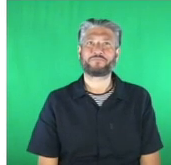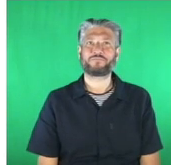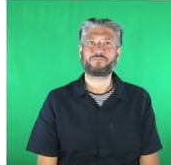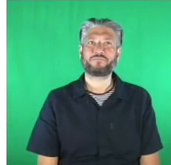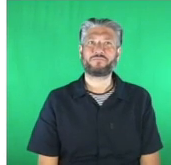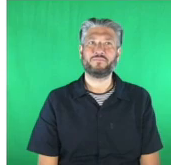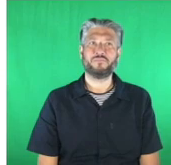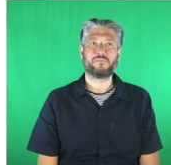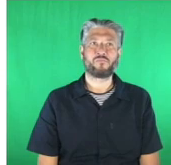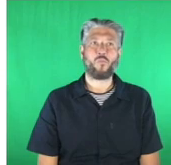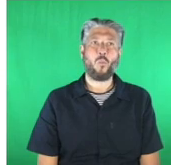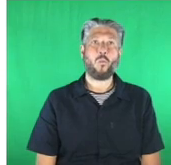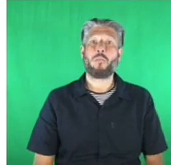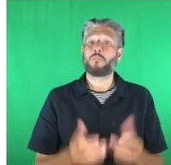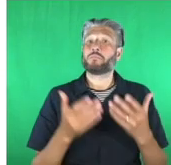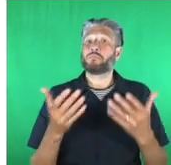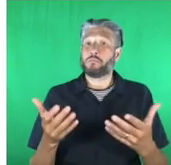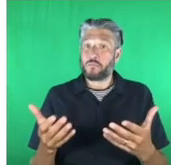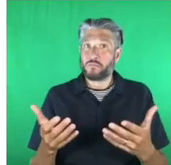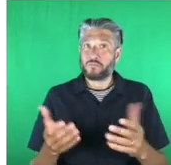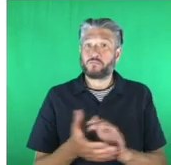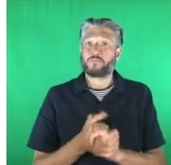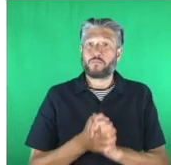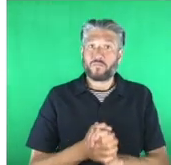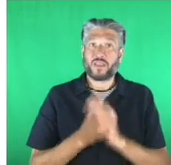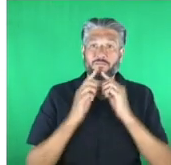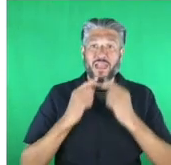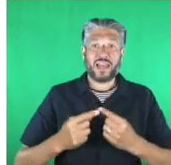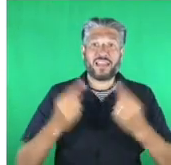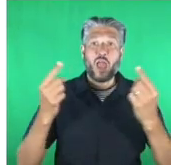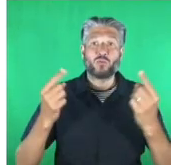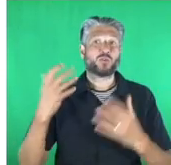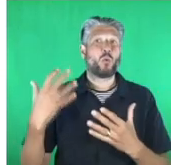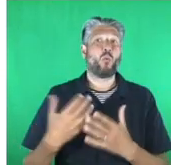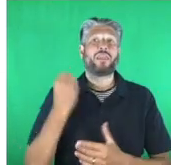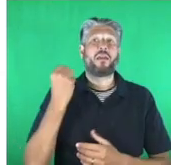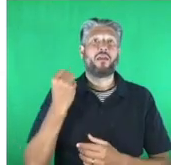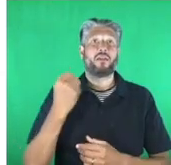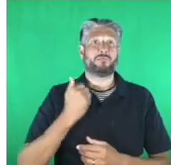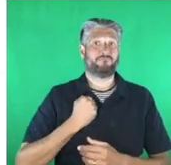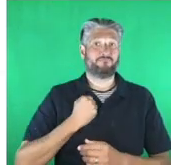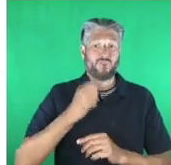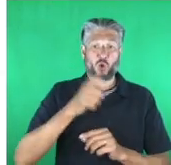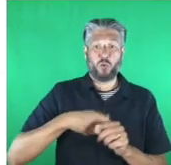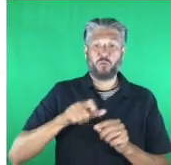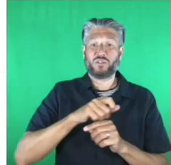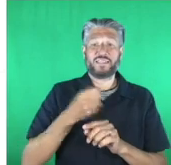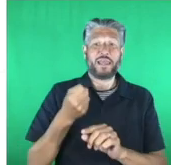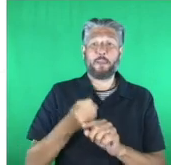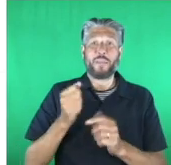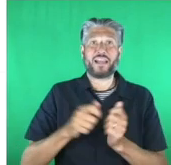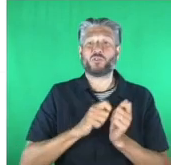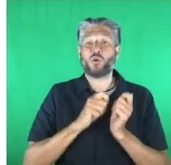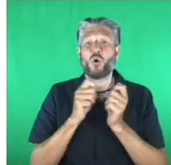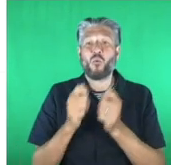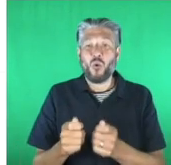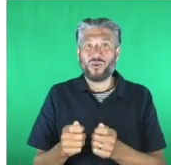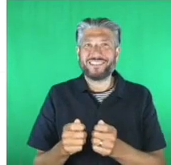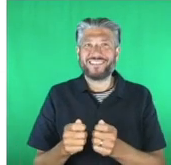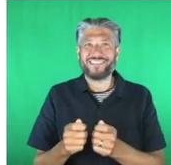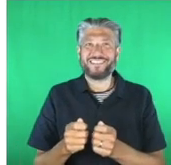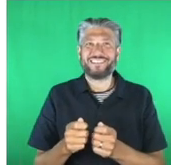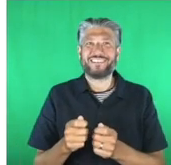now without further ado to announce the winner of the community impact award this year which my other beautiful assistant is going to help me with